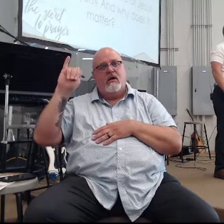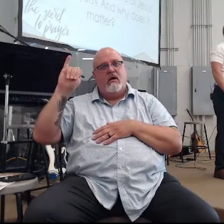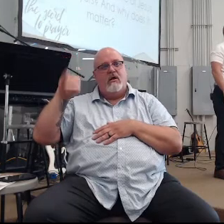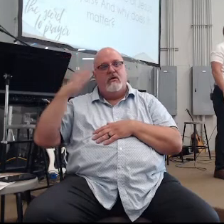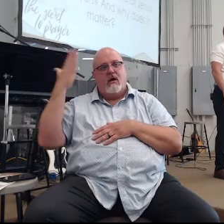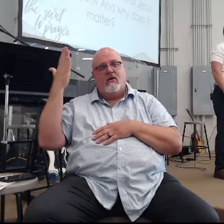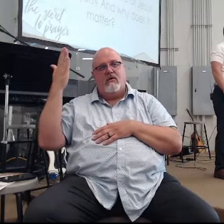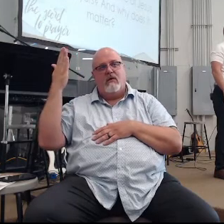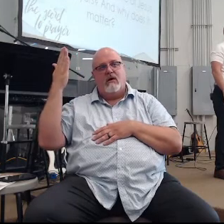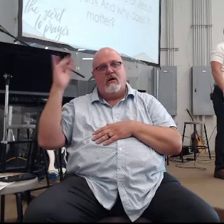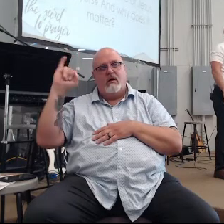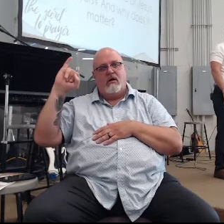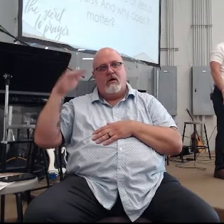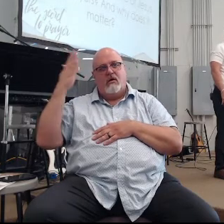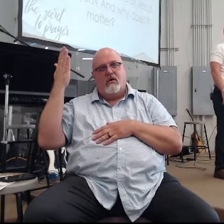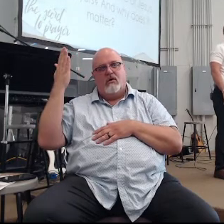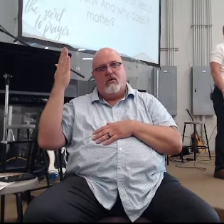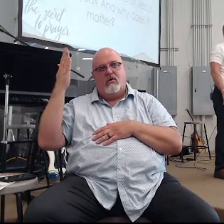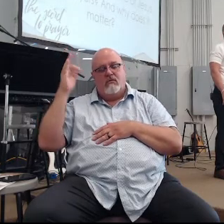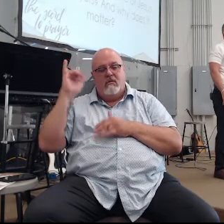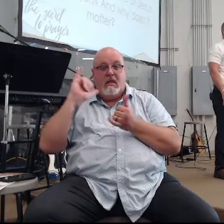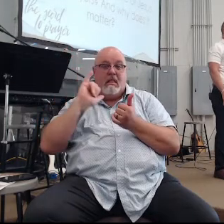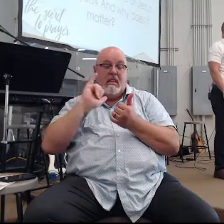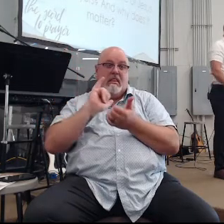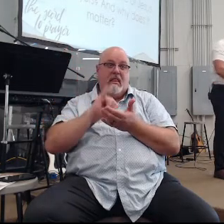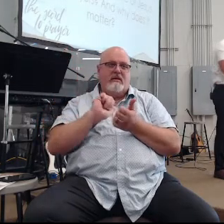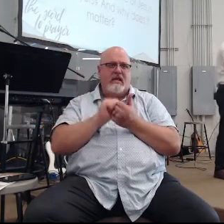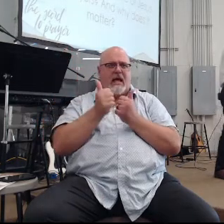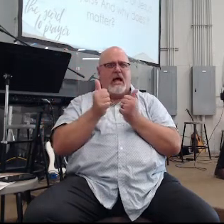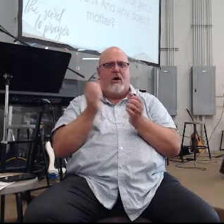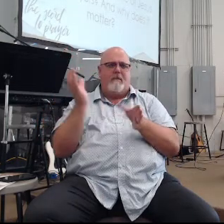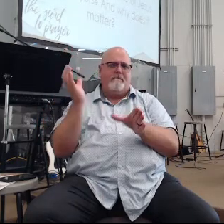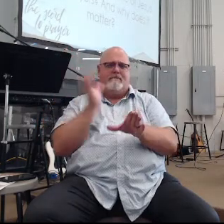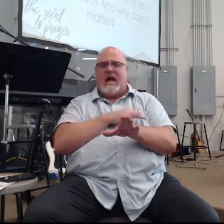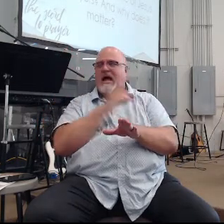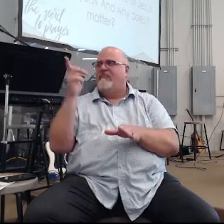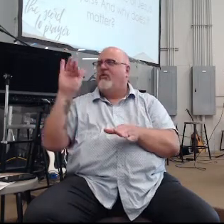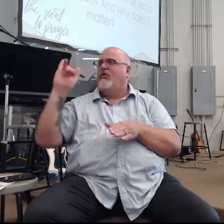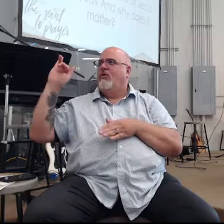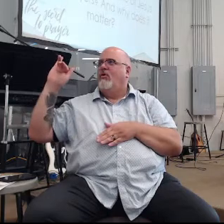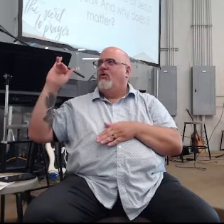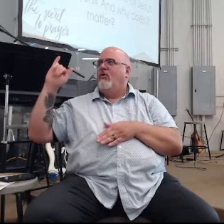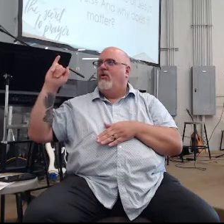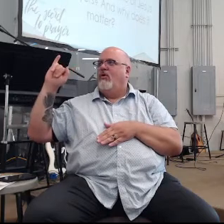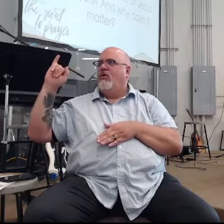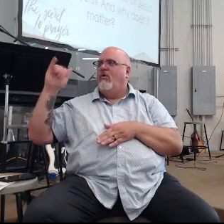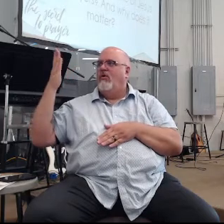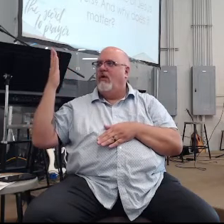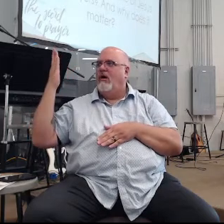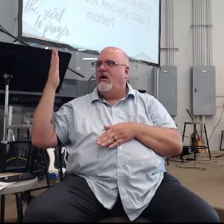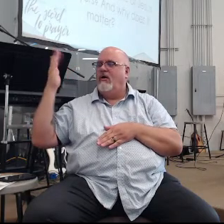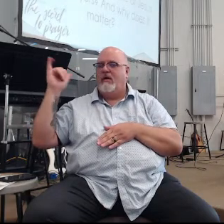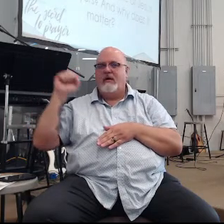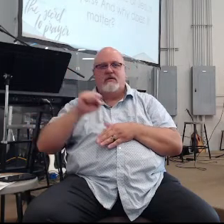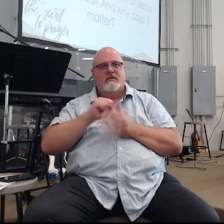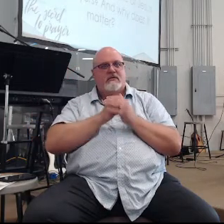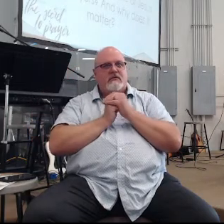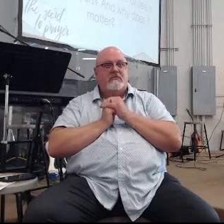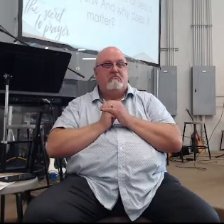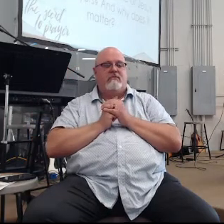right that's how powerful it is so we do need to be careful of that I think